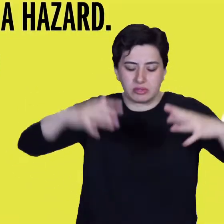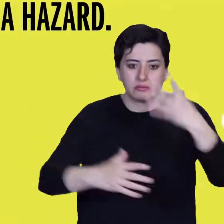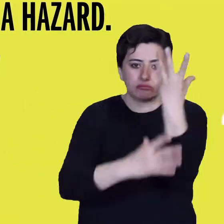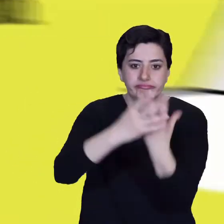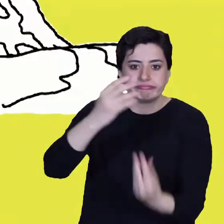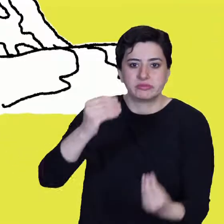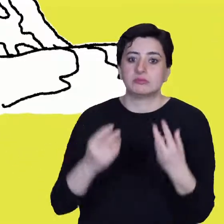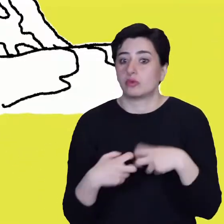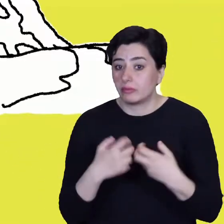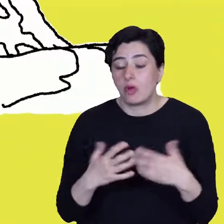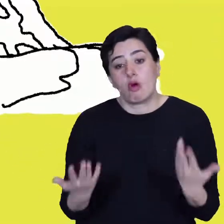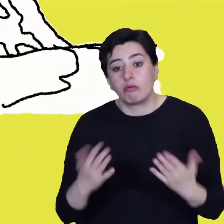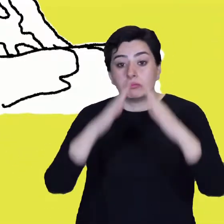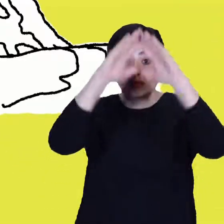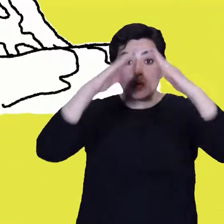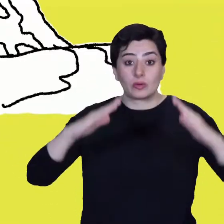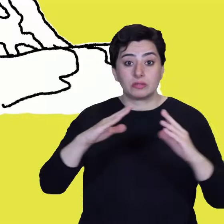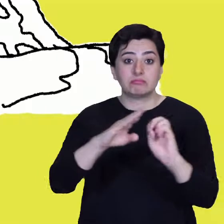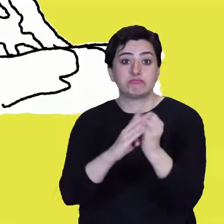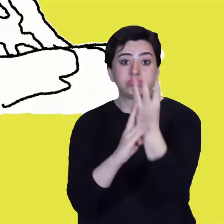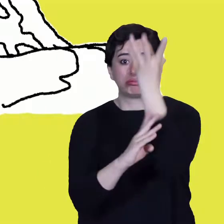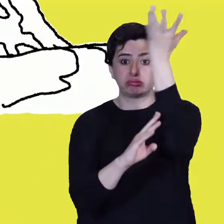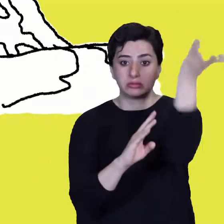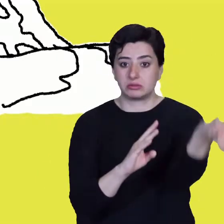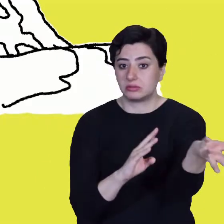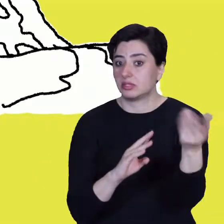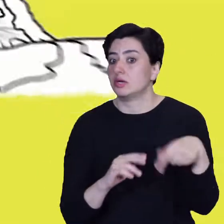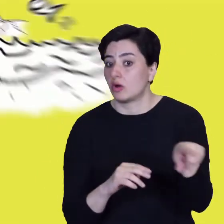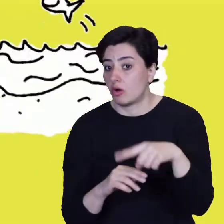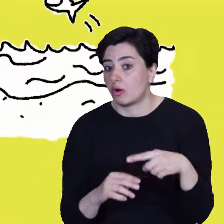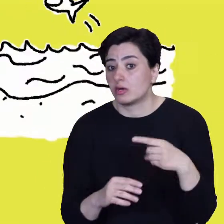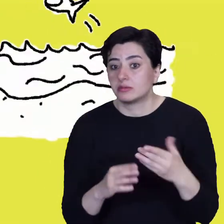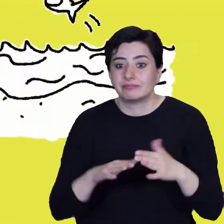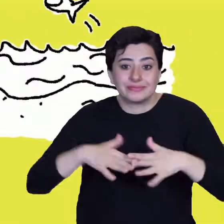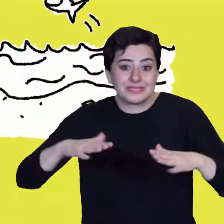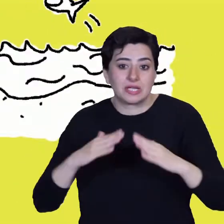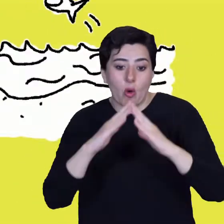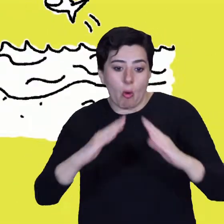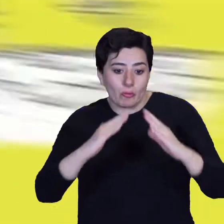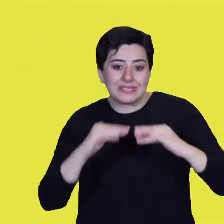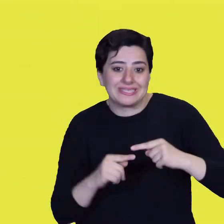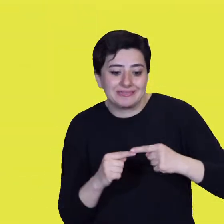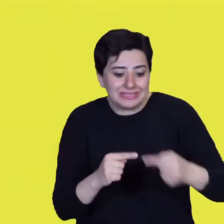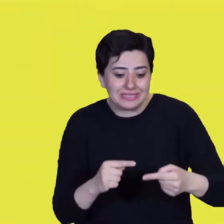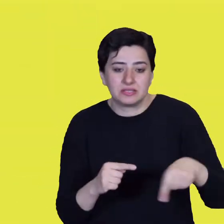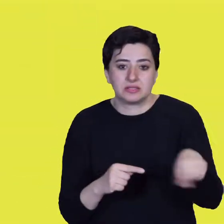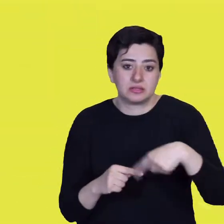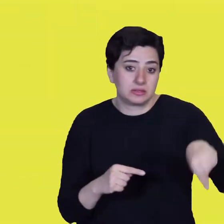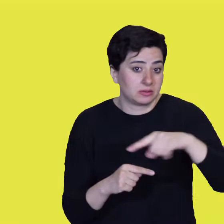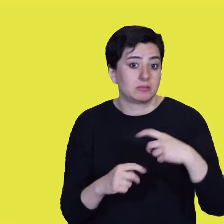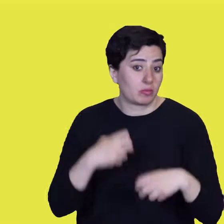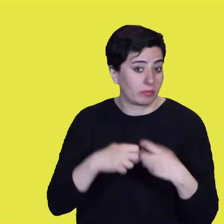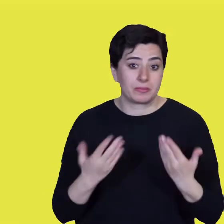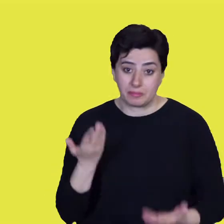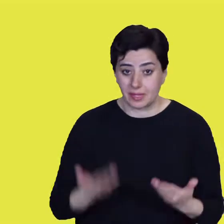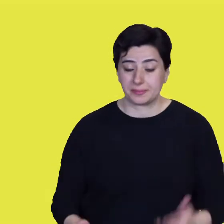at the foot of a volcano, on a muddy and unstable slope, or right on the beach. 2. The hazard